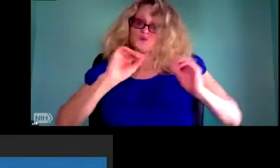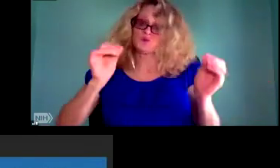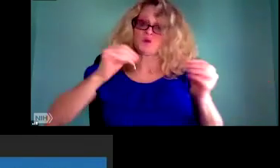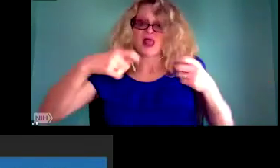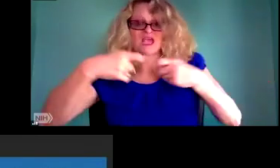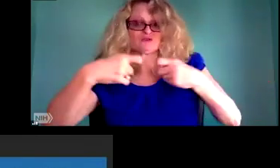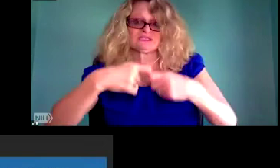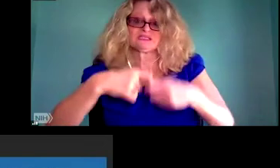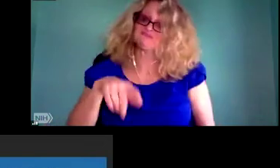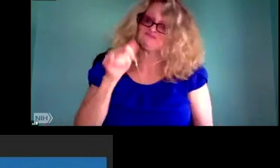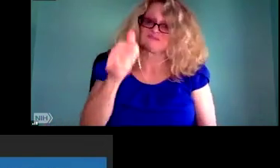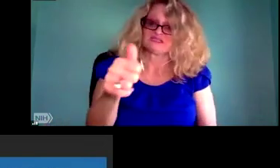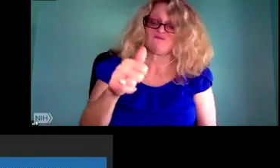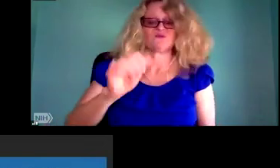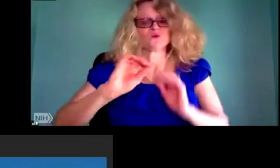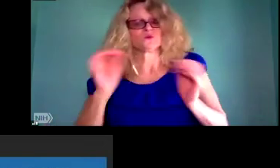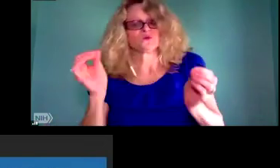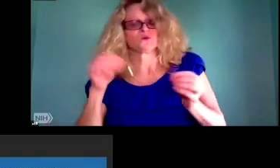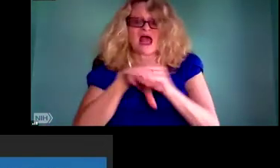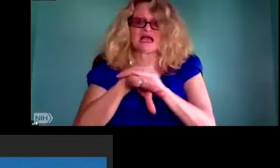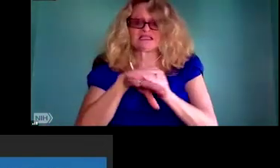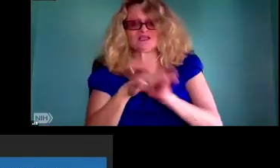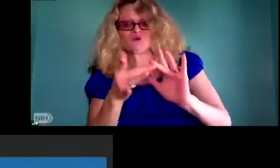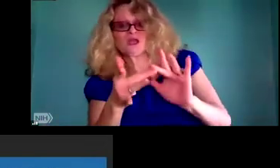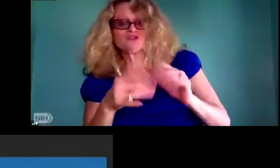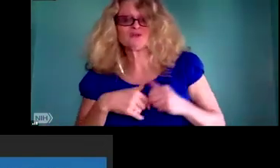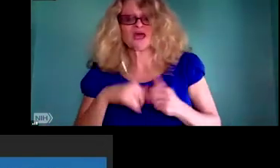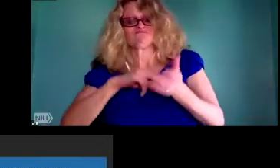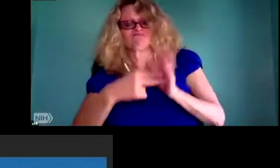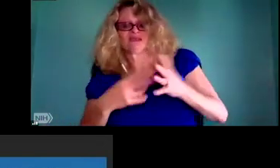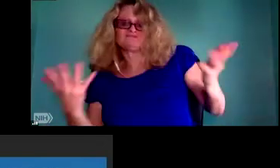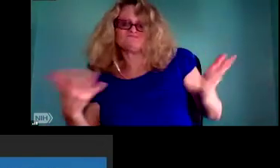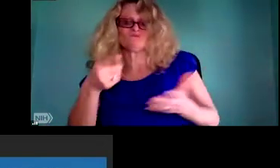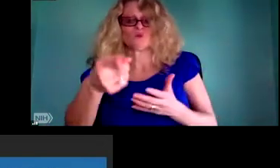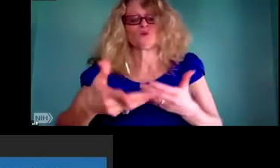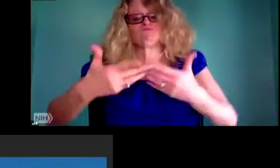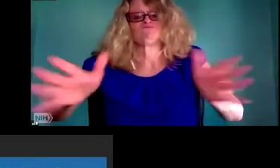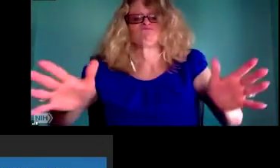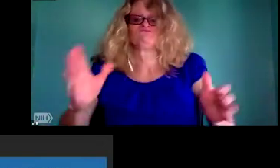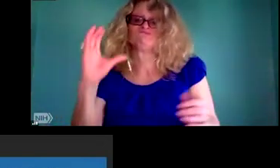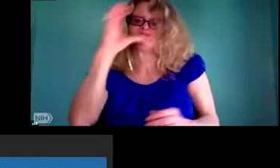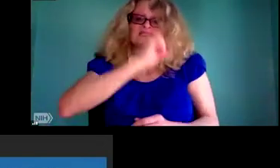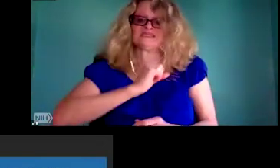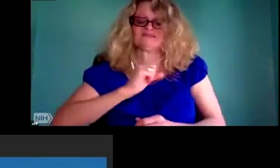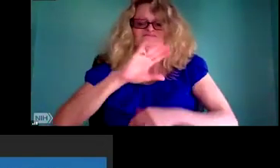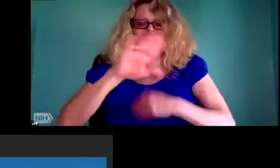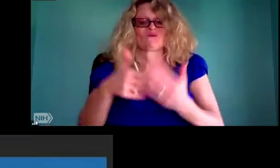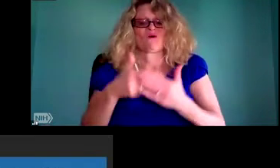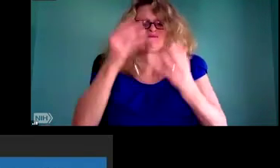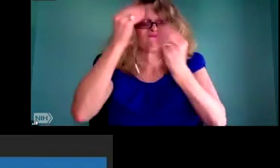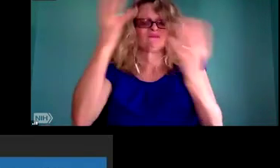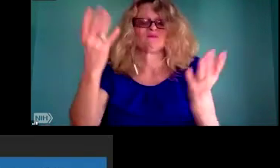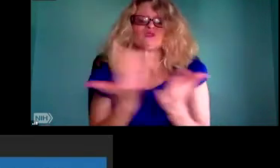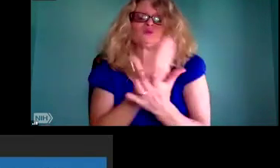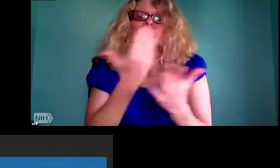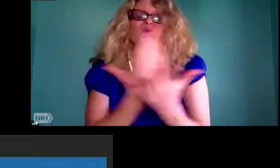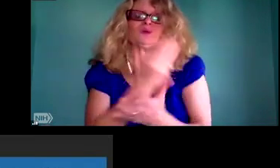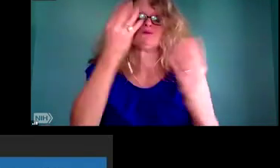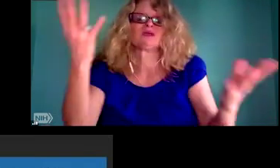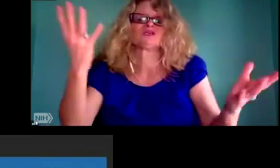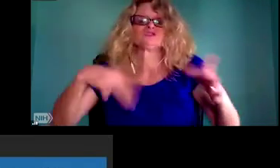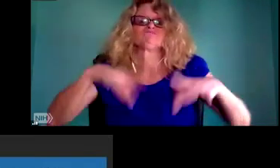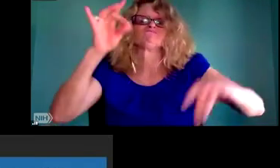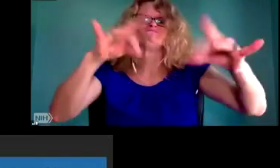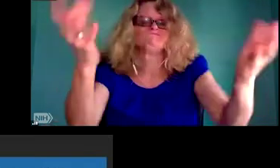the era of big tobacco. I will tell you that my students just cannot believe that I try to tell them all the time that probably